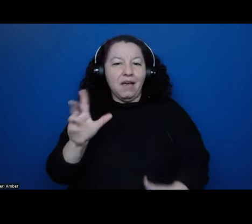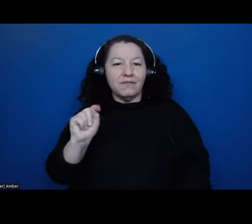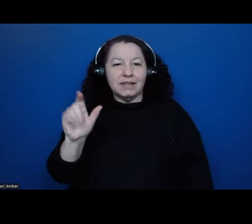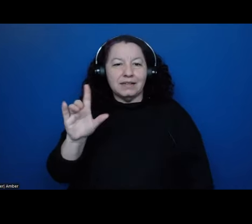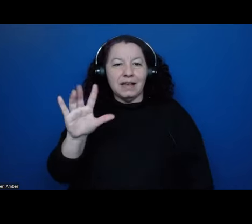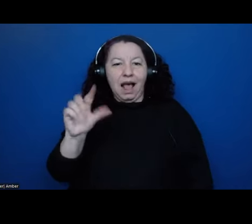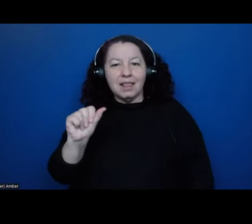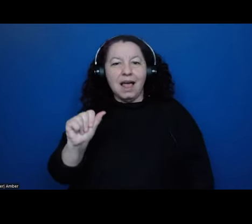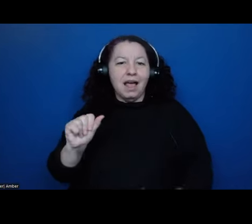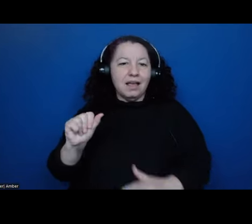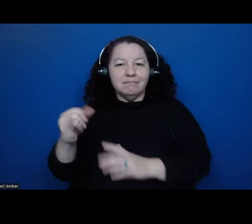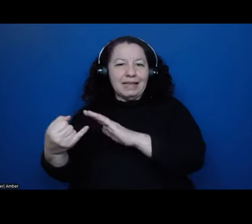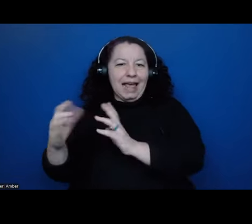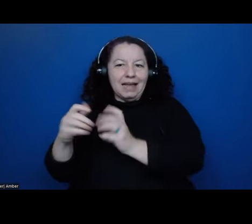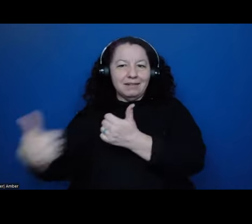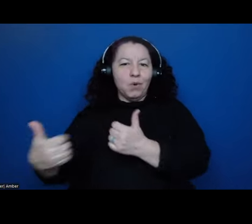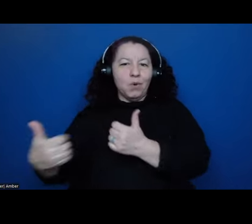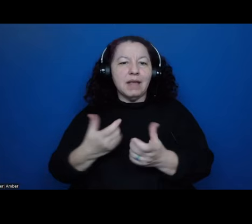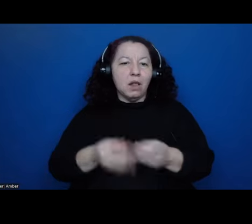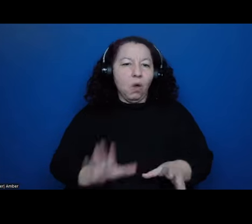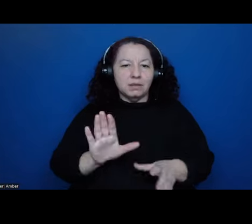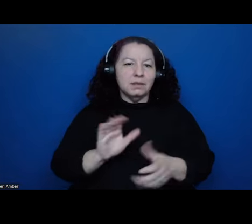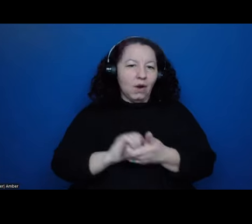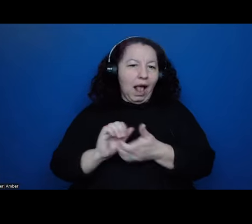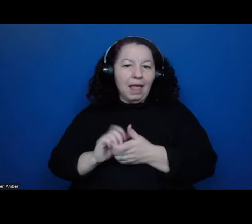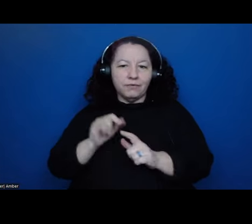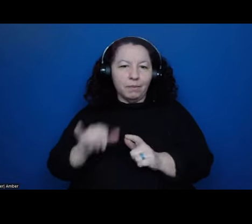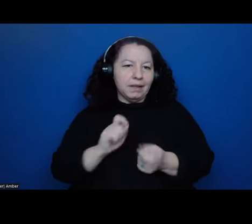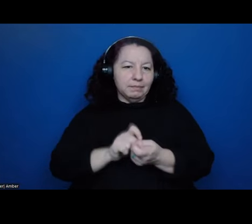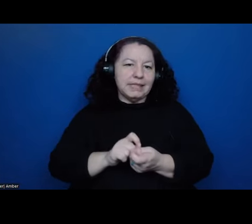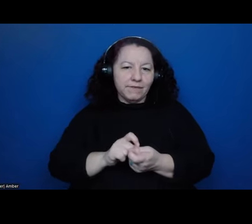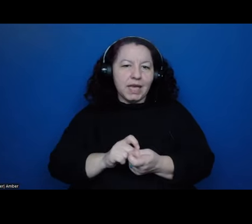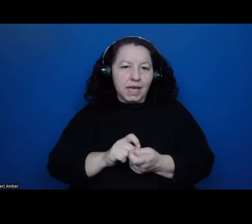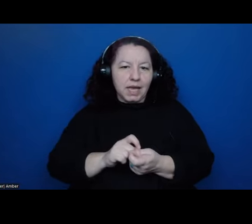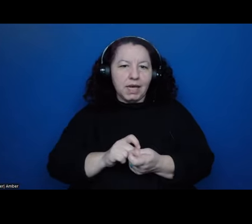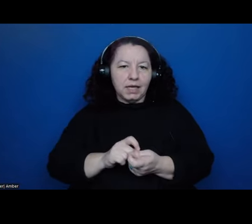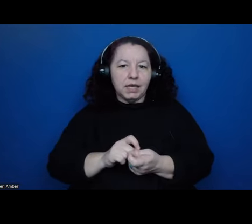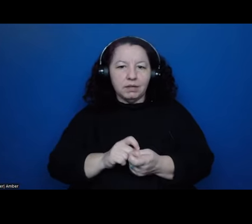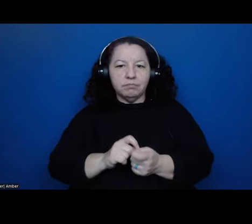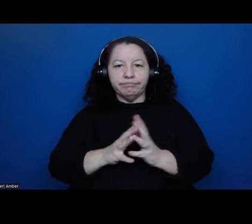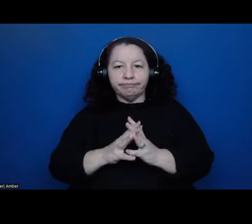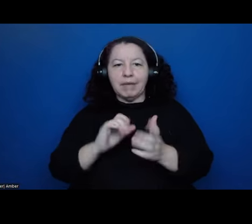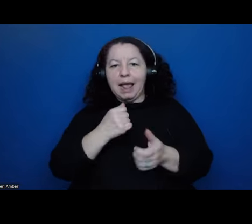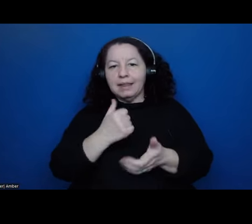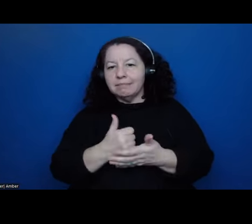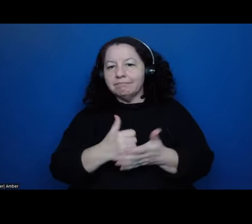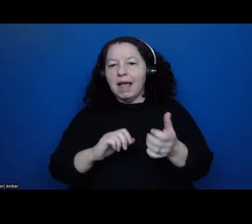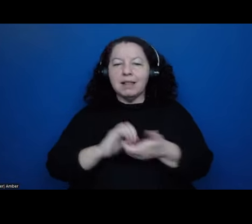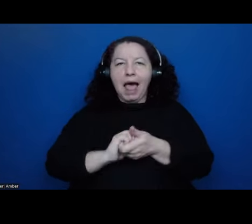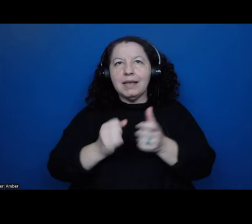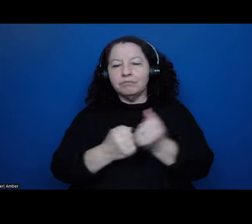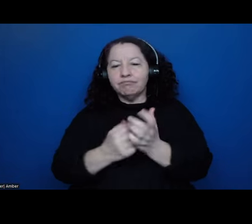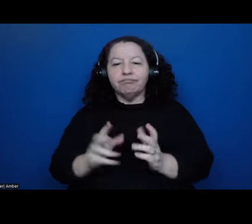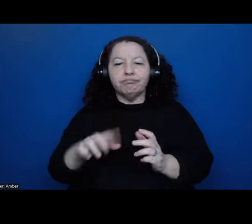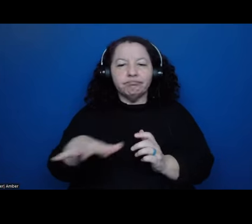you know, their, their, um, their allies from that particular alliance. And so, um, another question deals with, like, how, how